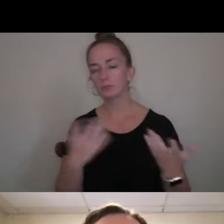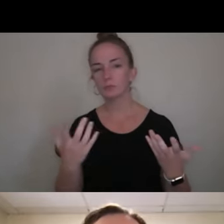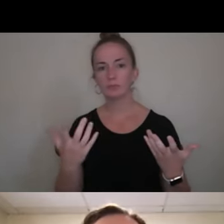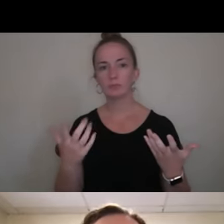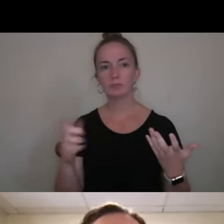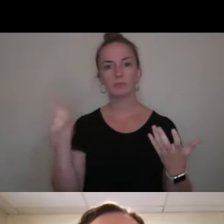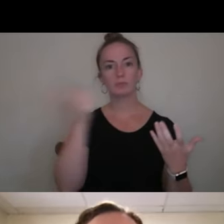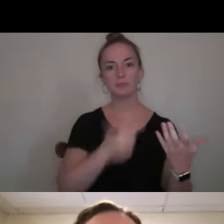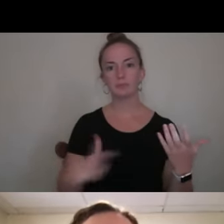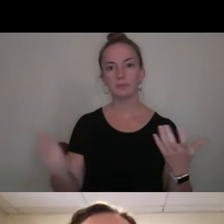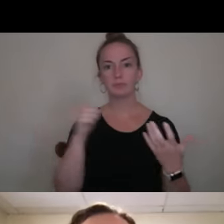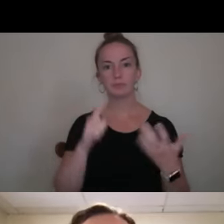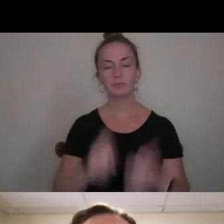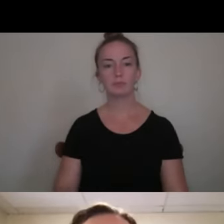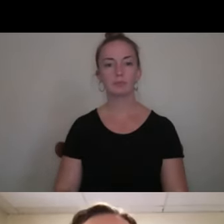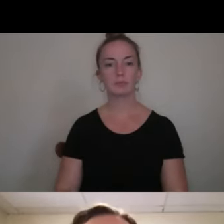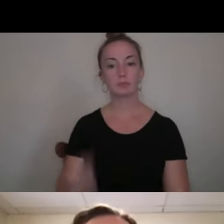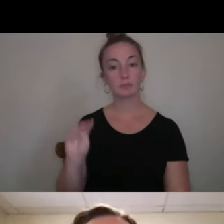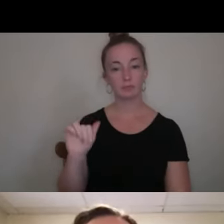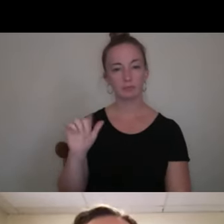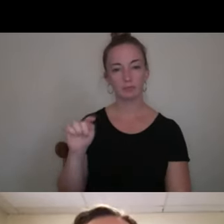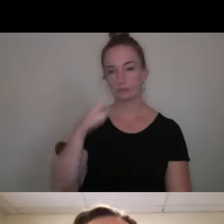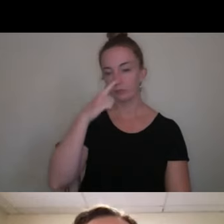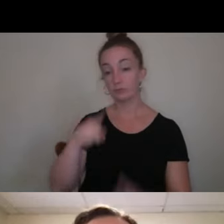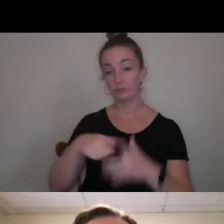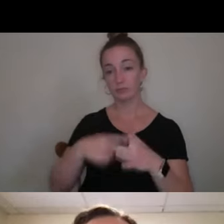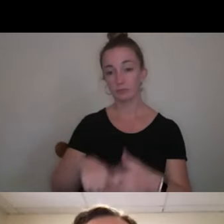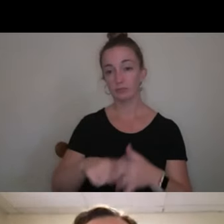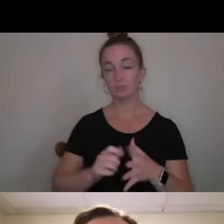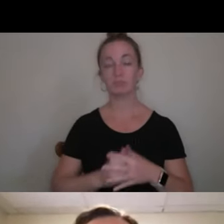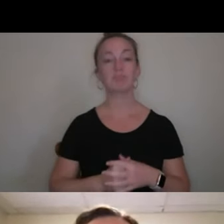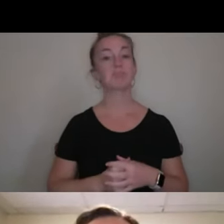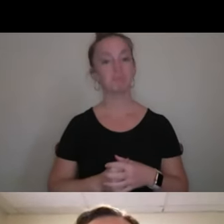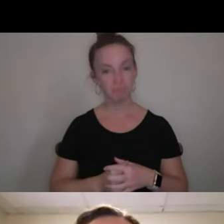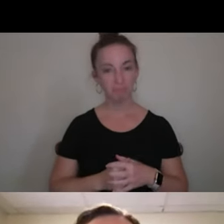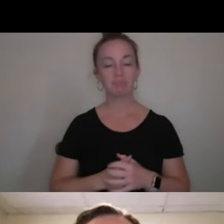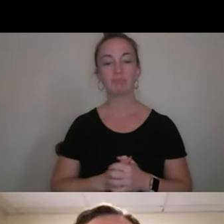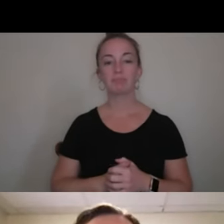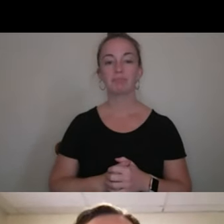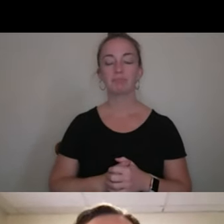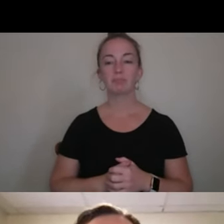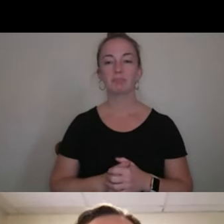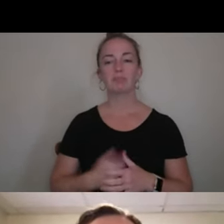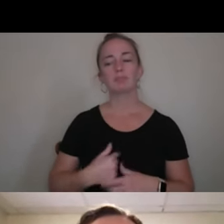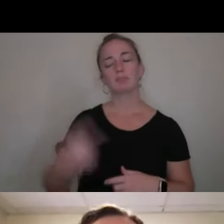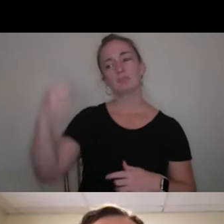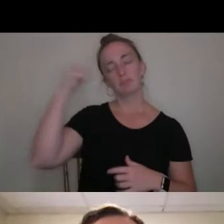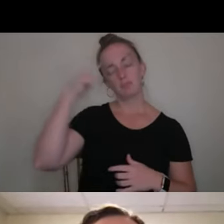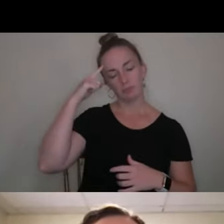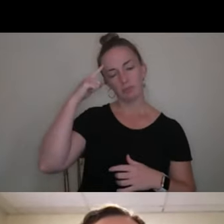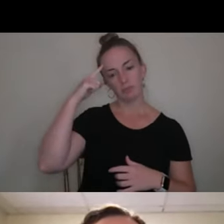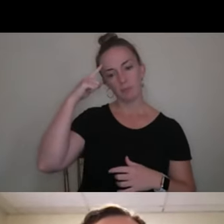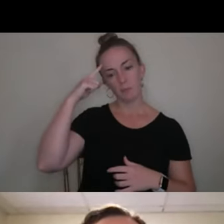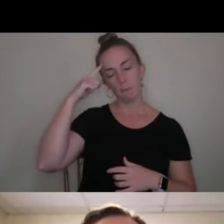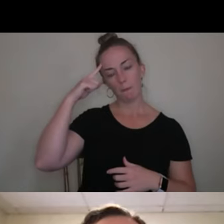go around the room. Maybe Matt, would you like to get us started? Yeah, absolutely. So I think that the,